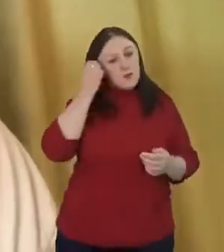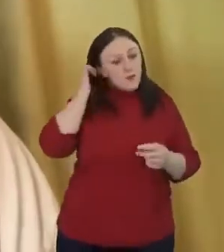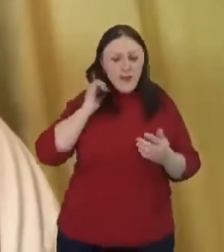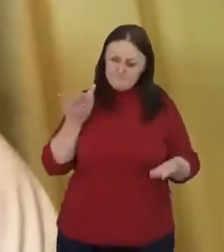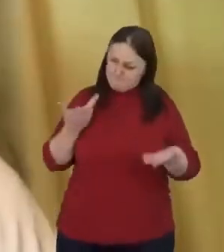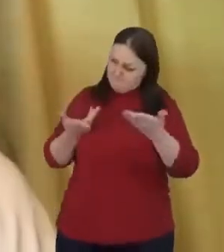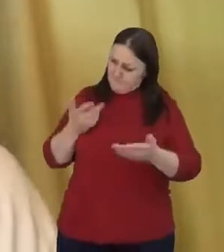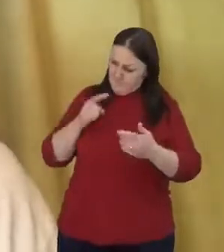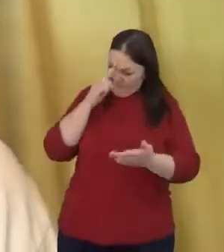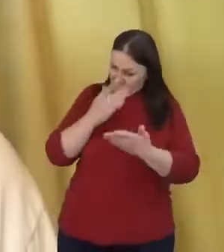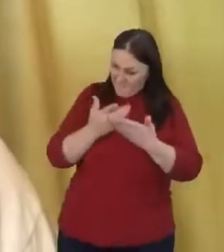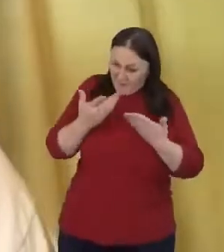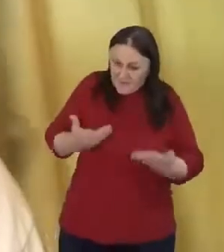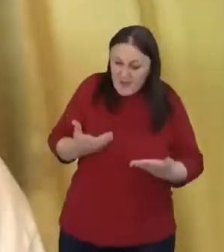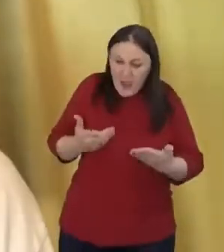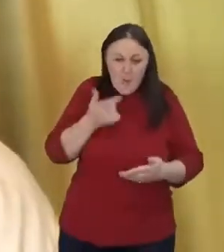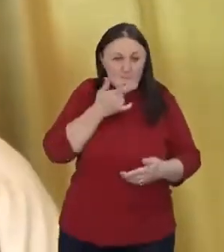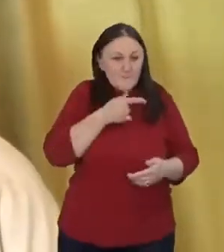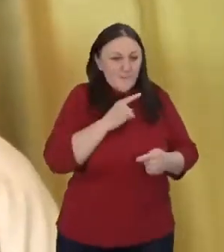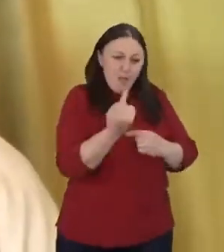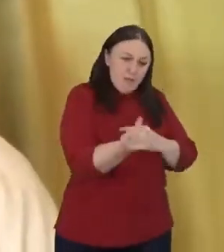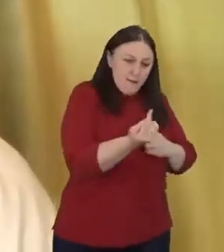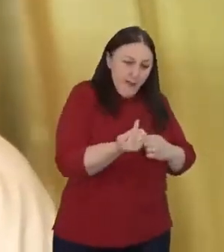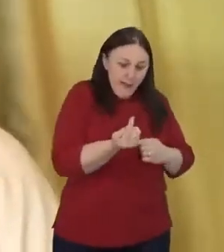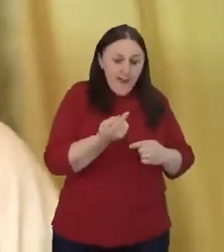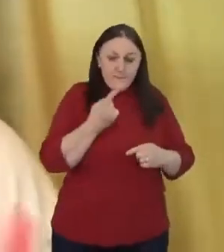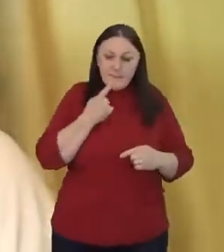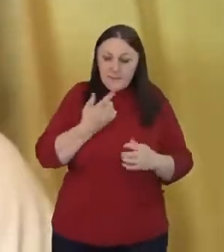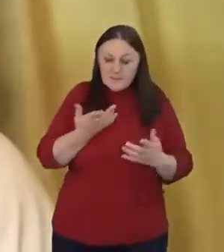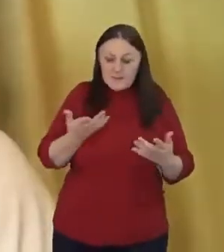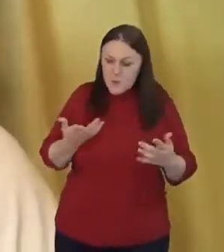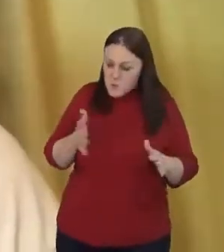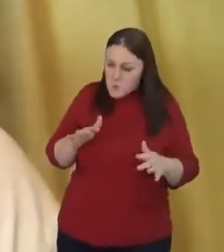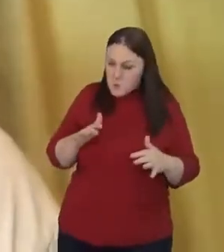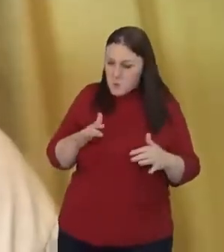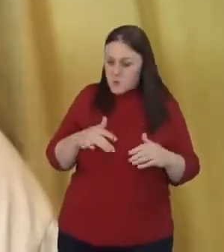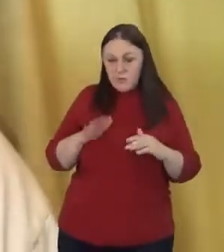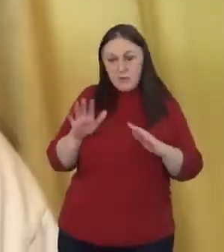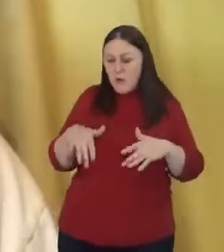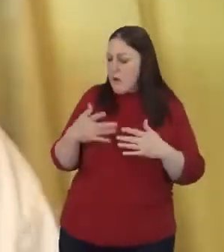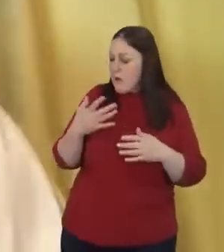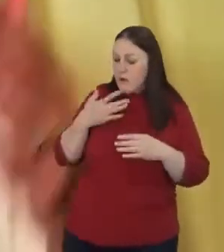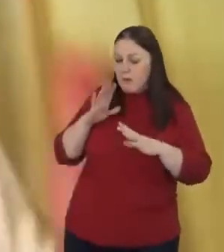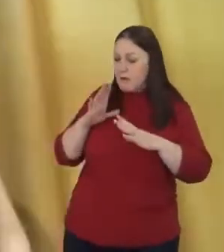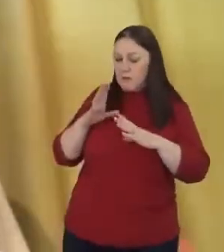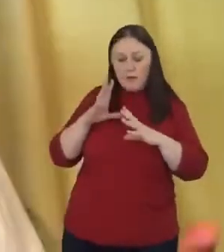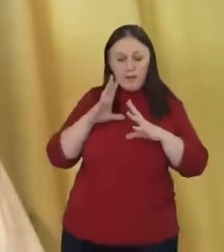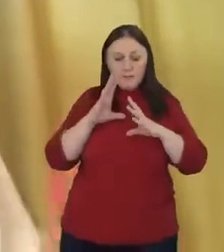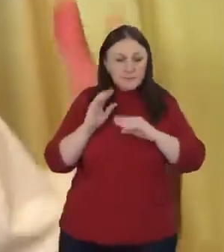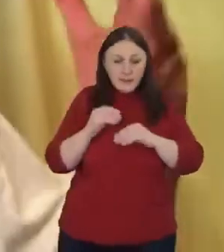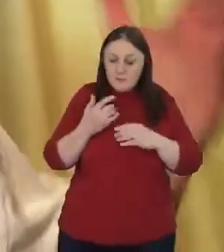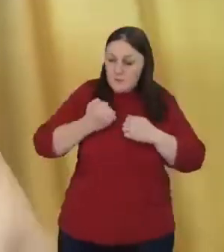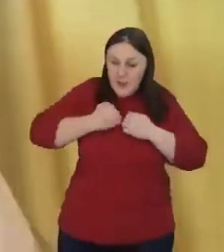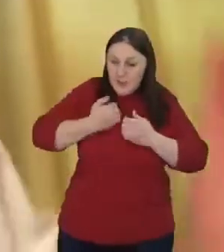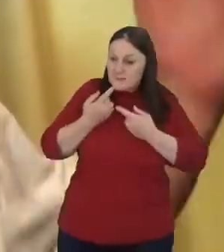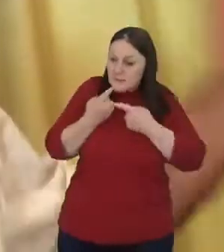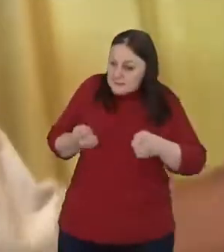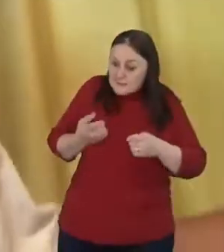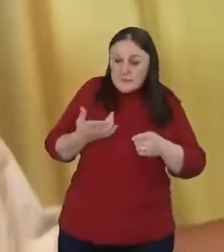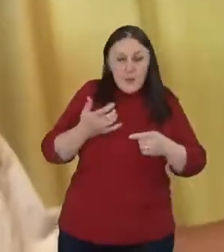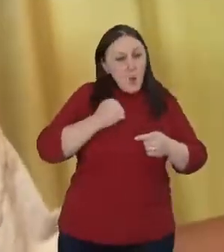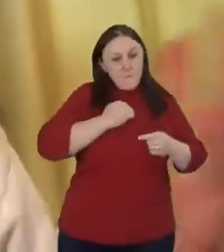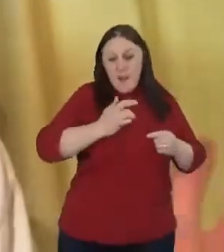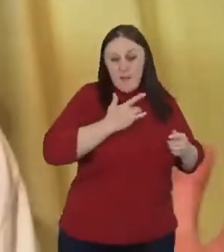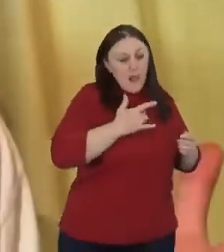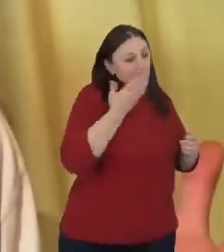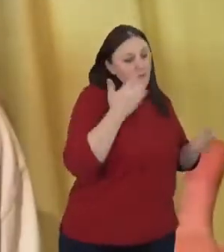people that come up to me and they're like, oh man, you know, I, let me tell you my testimony. I, you know, my life was such a mess. I went to jail. I